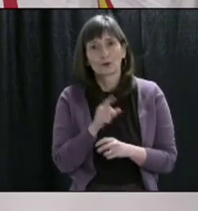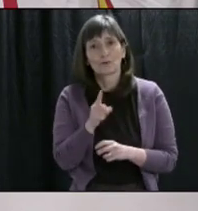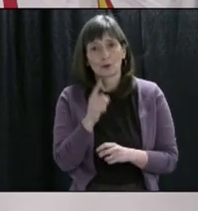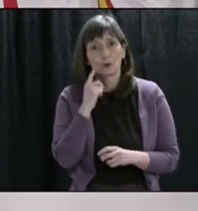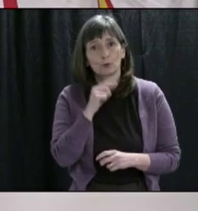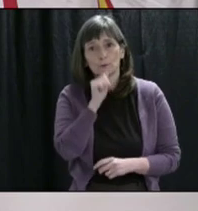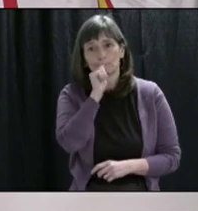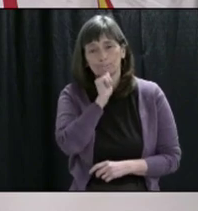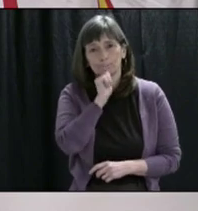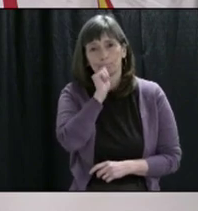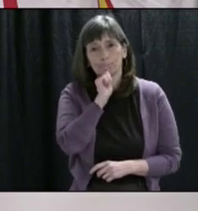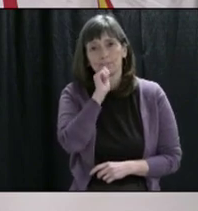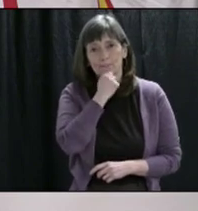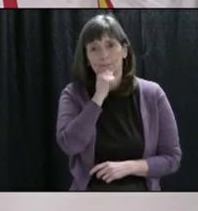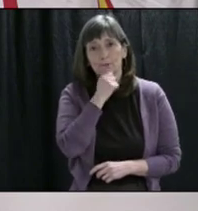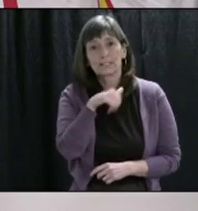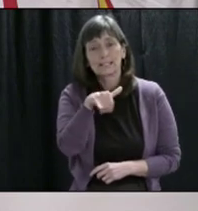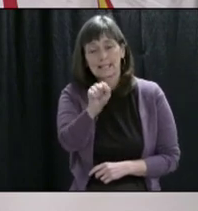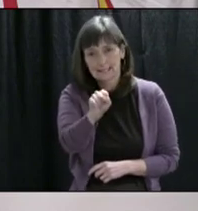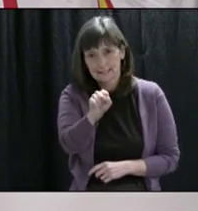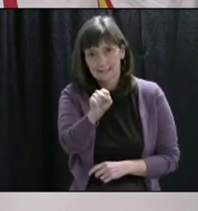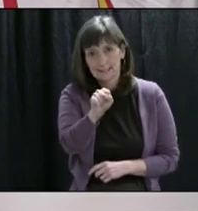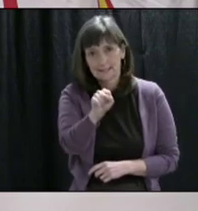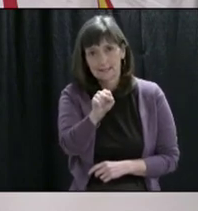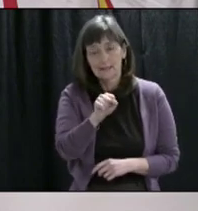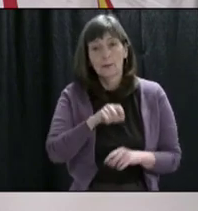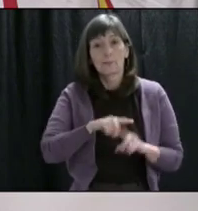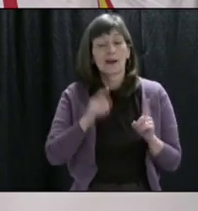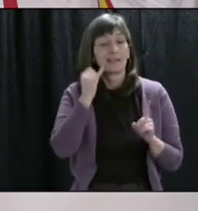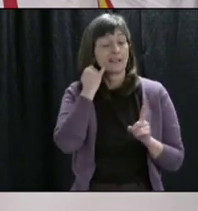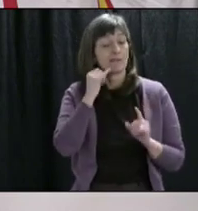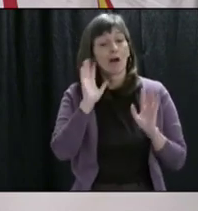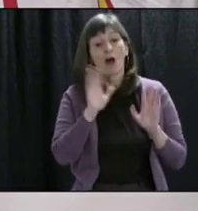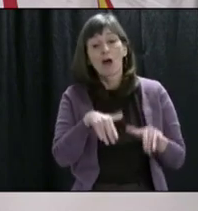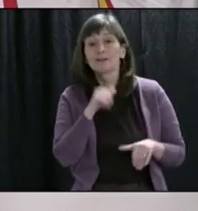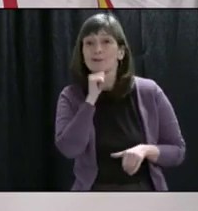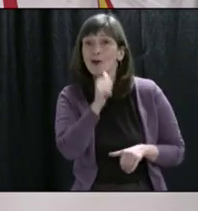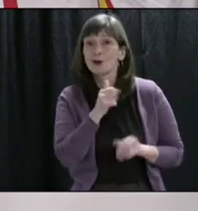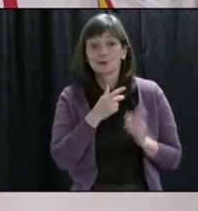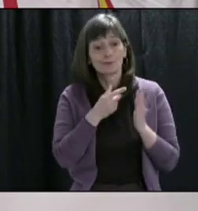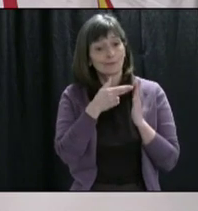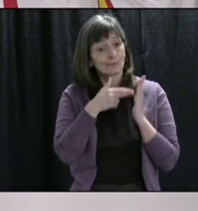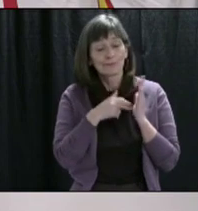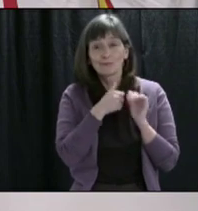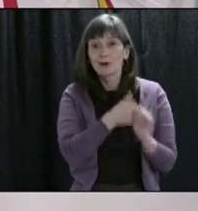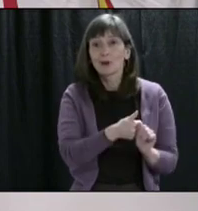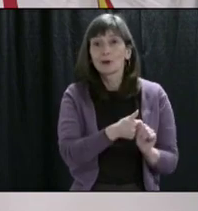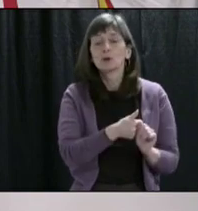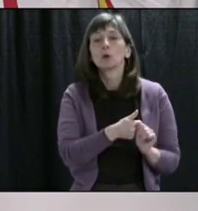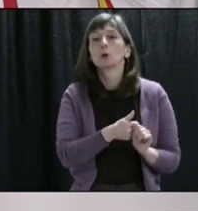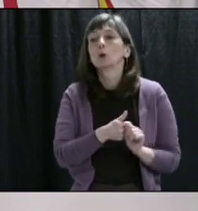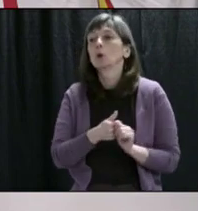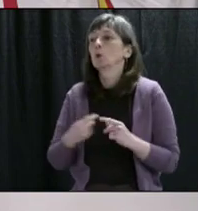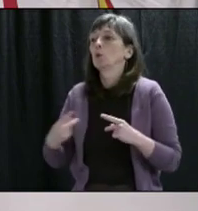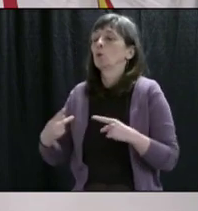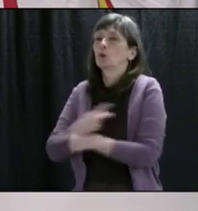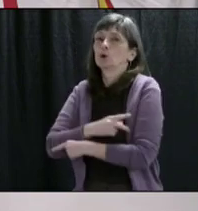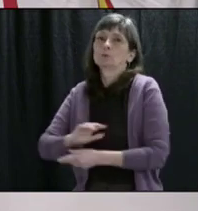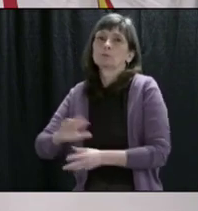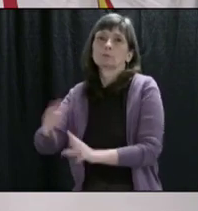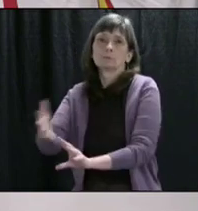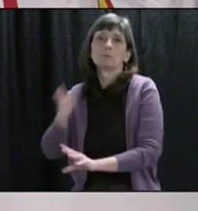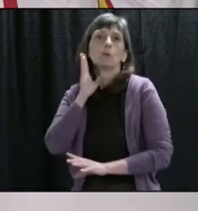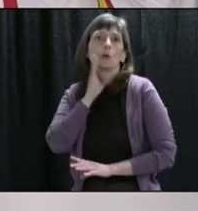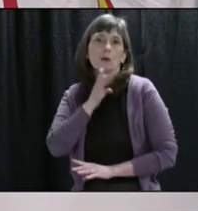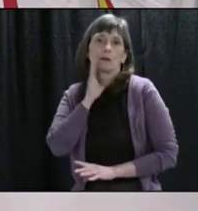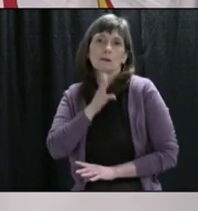but the consequences of not making them are greater. Please continue to do your part to slow the spread of COVID-19